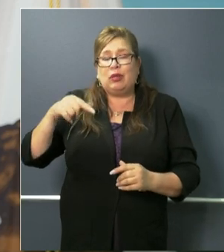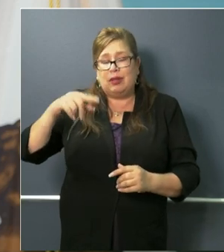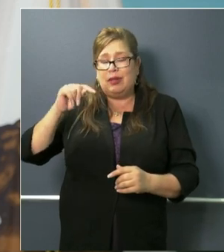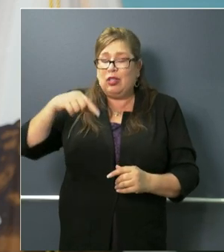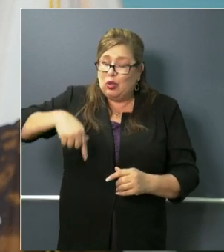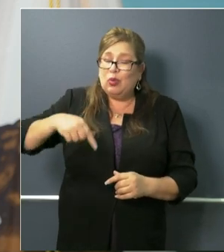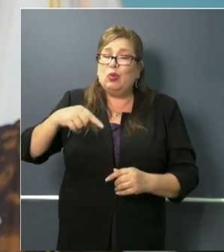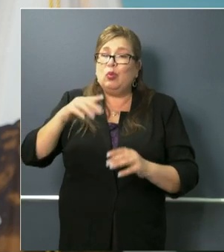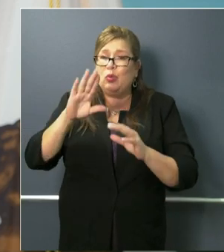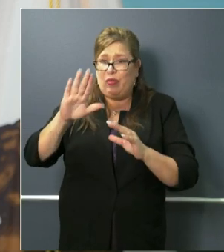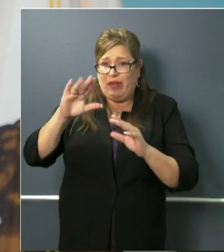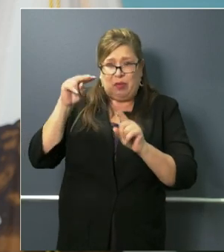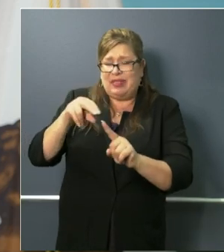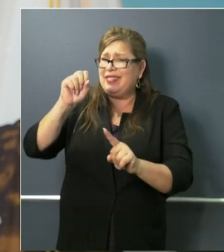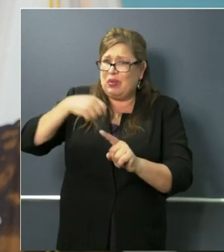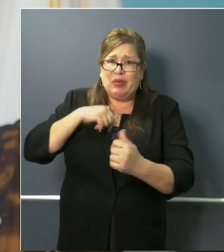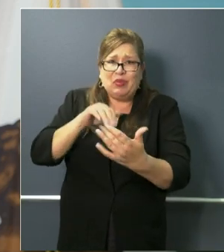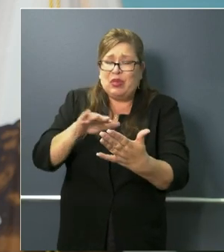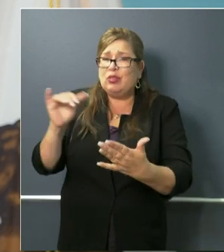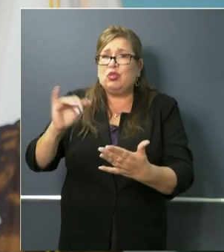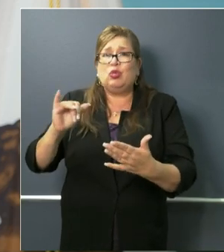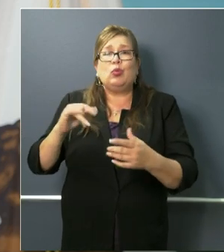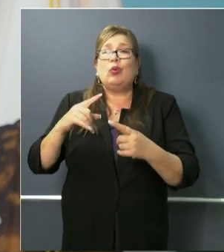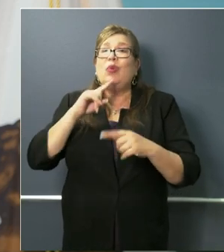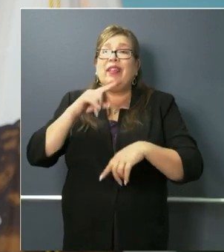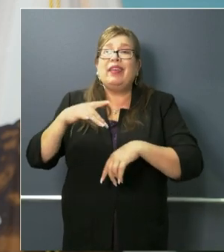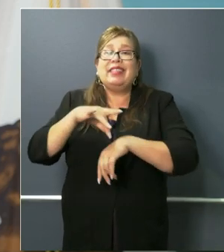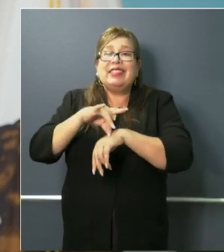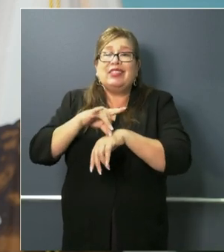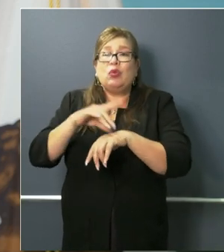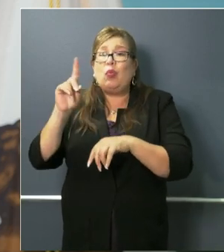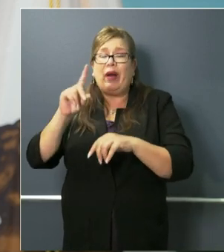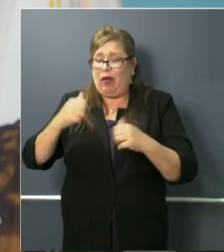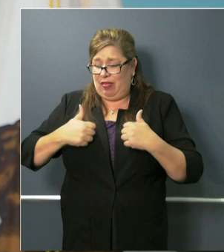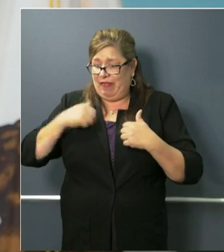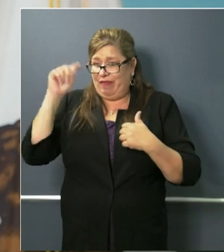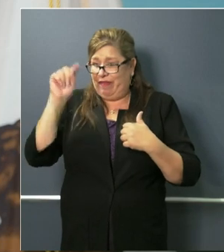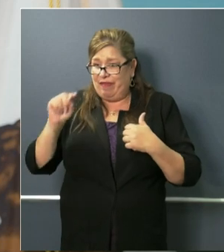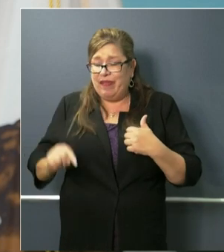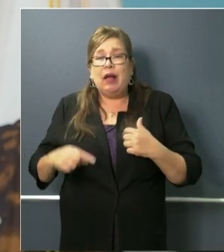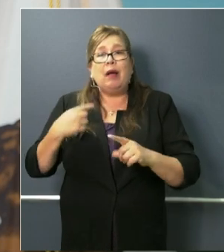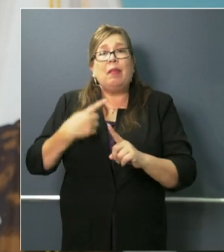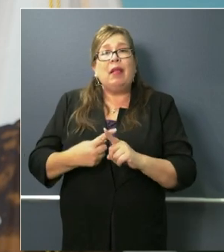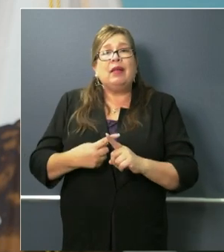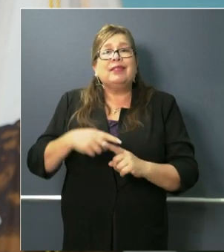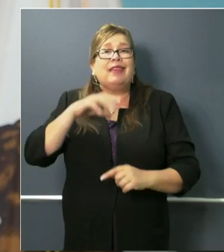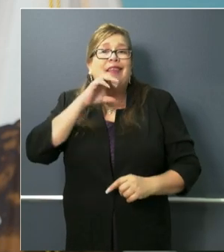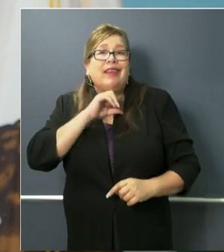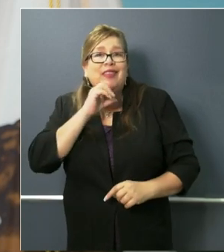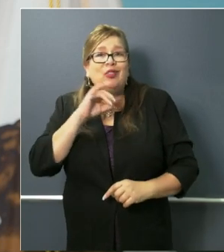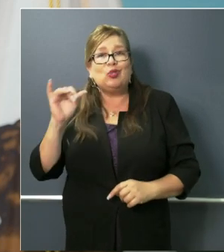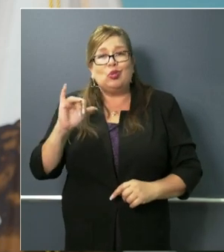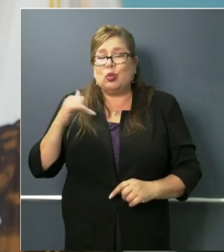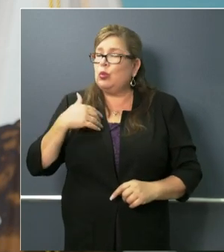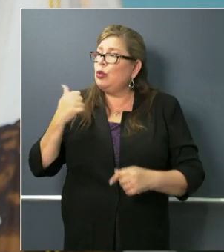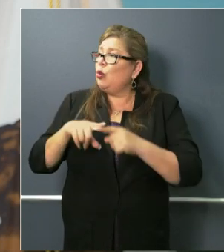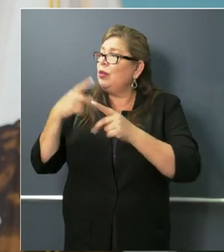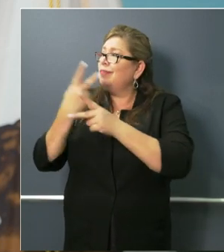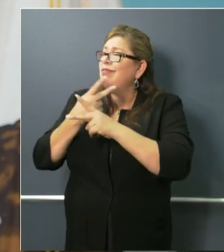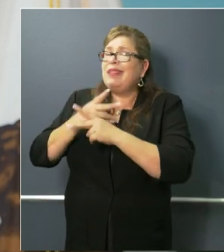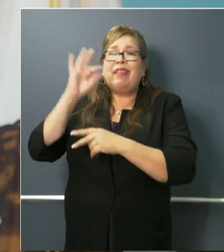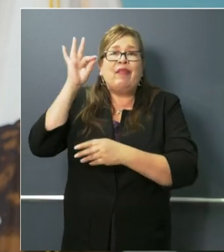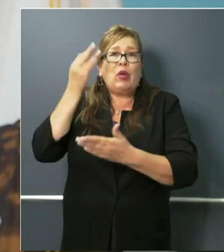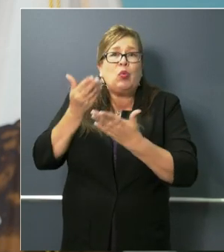geographic perspective uh and from uh an age perspective as relates to providing more federal resources for uh